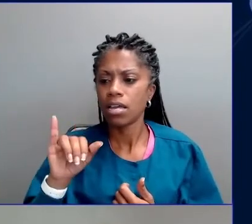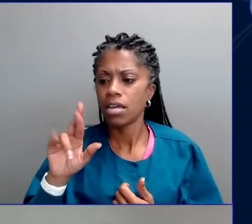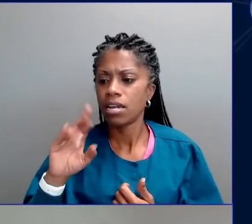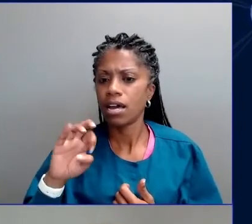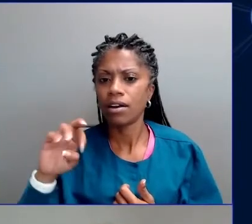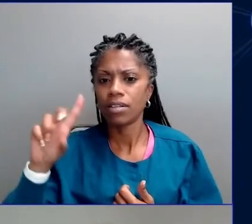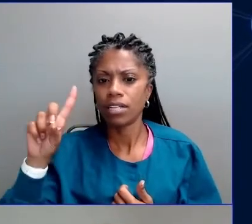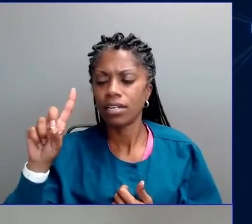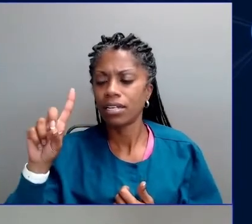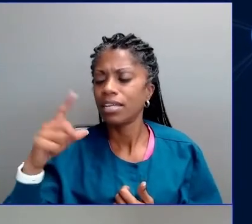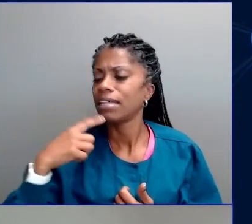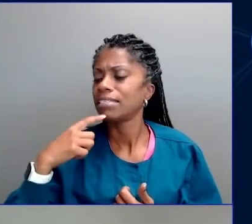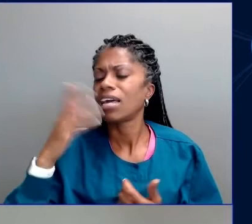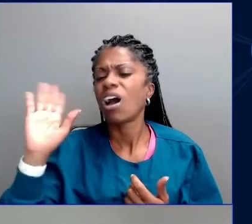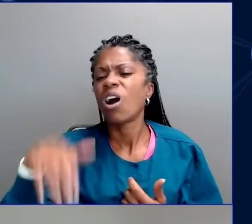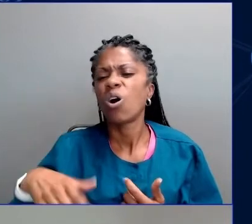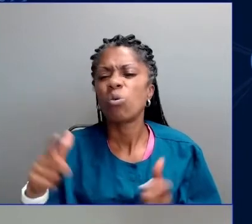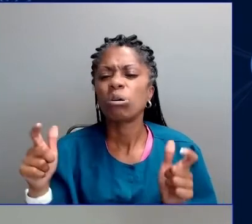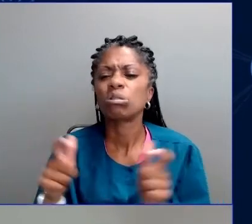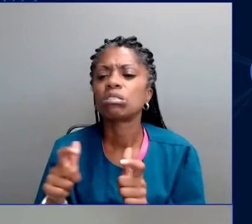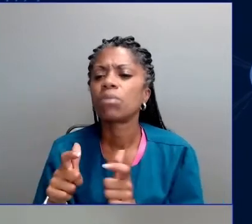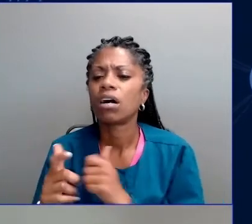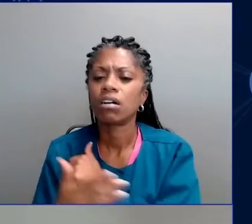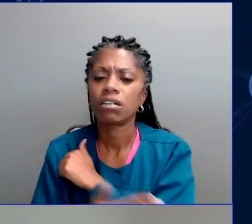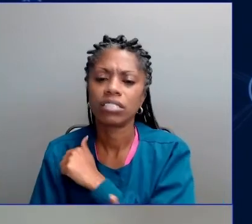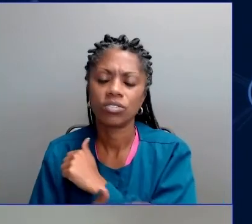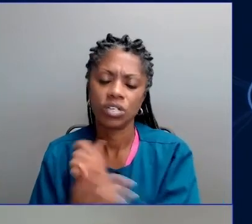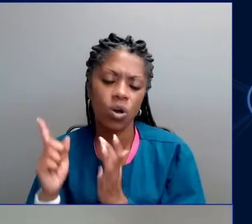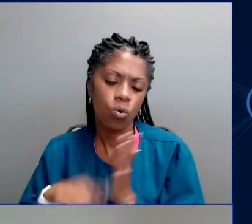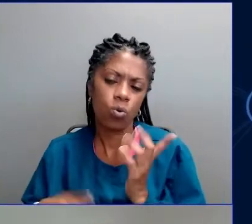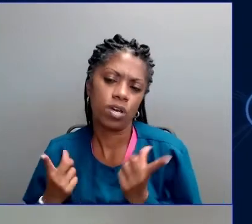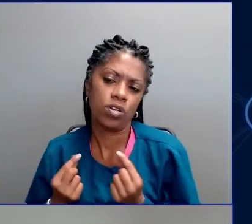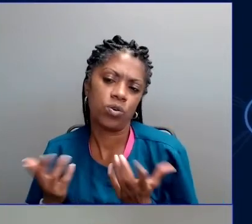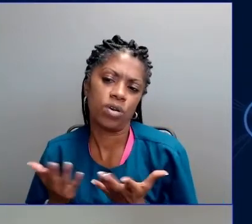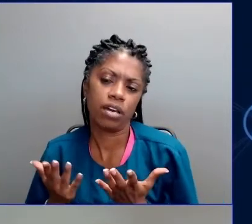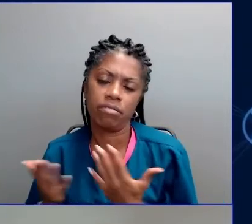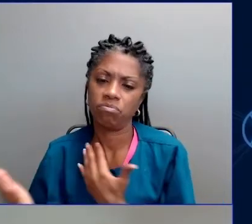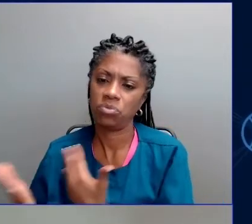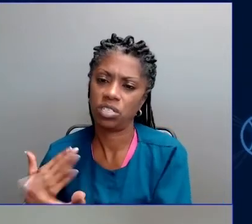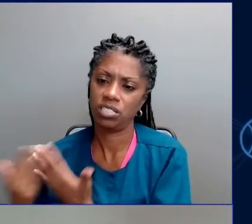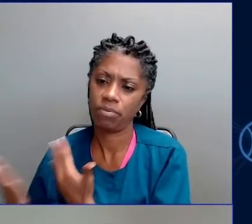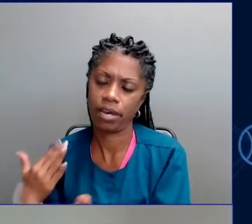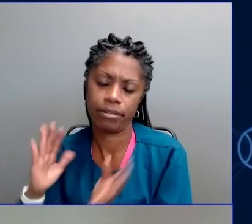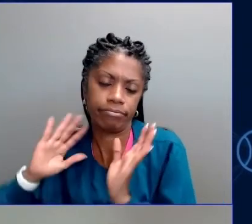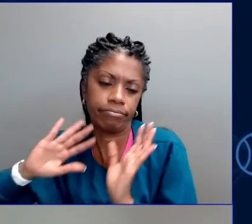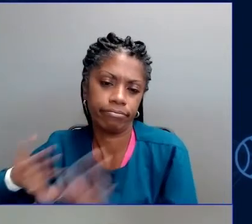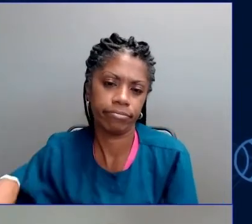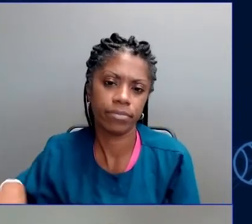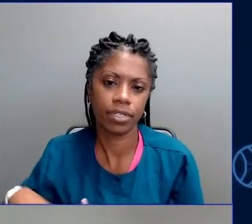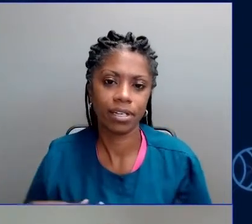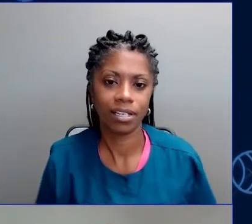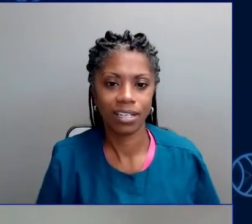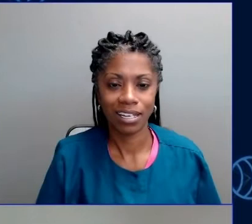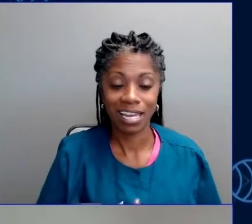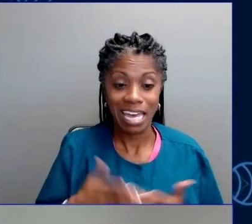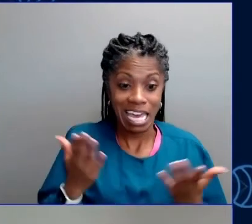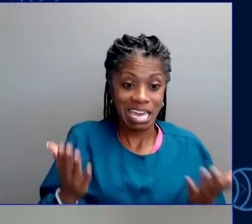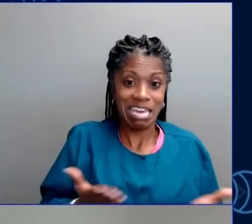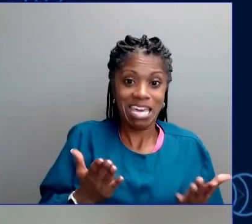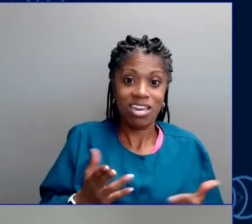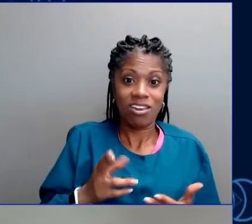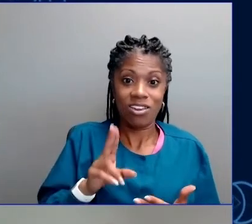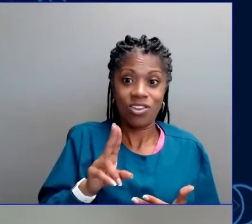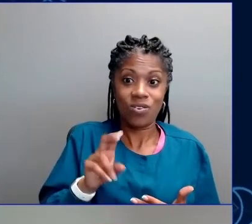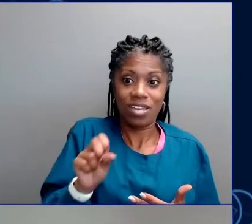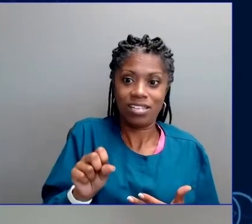but we're such a small country, why does what we do matter? In the United States, the number one objection I hear is, what about China? In China, people say, what about